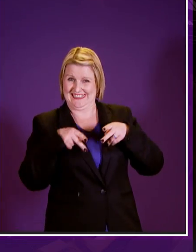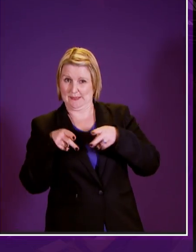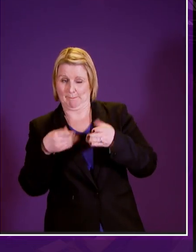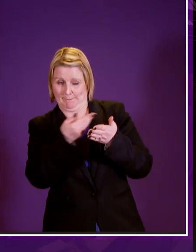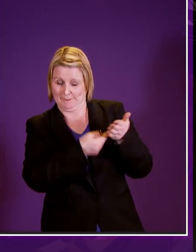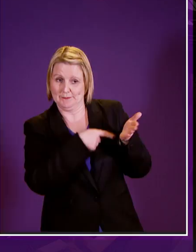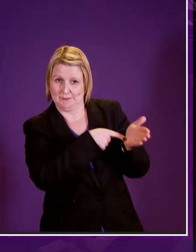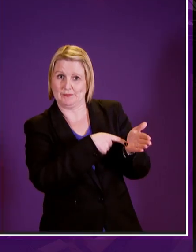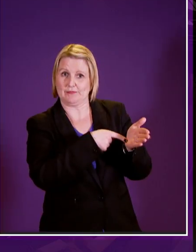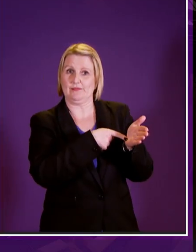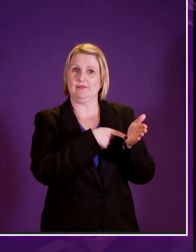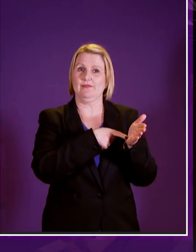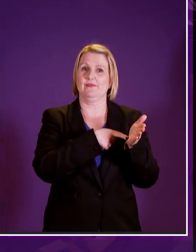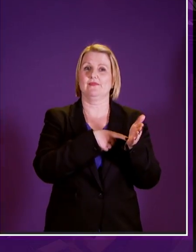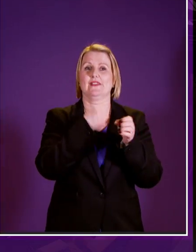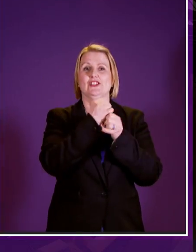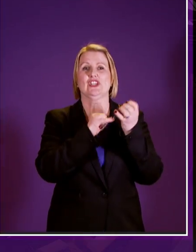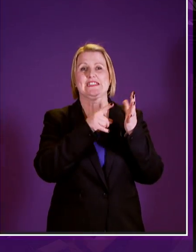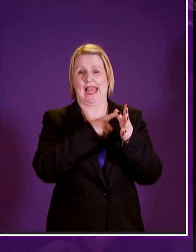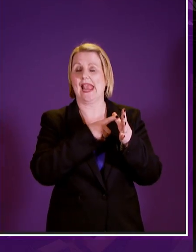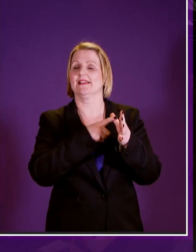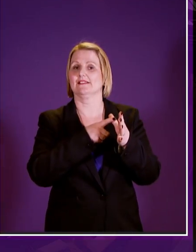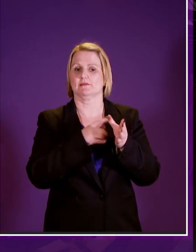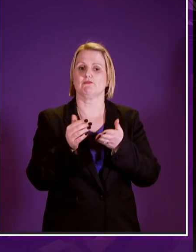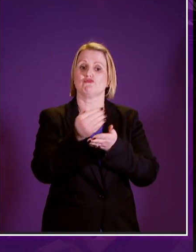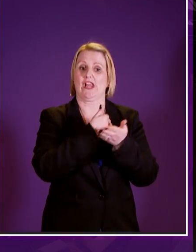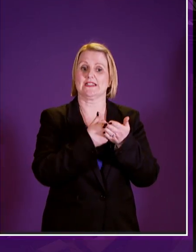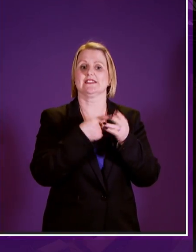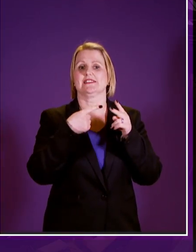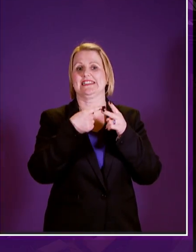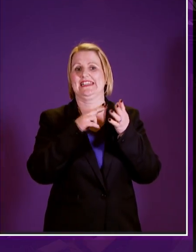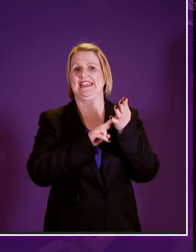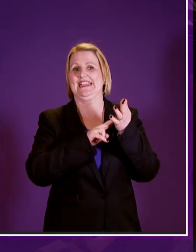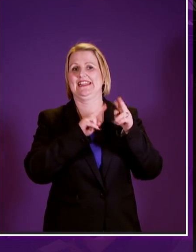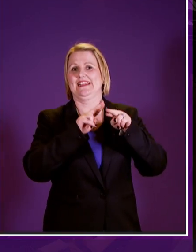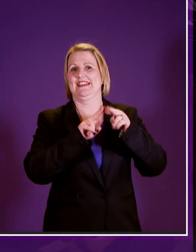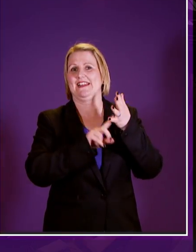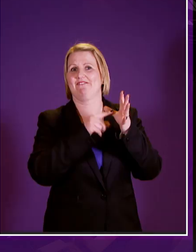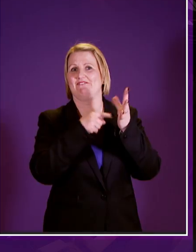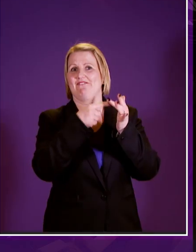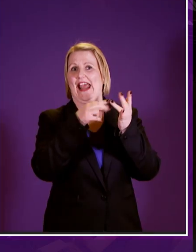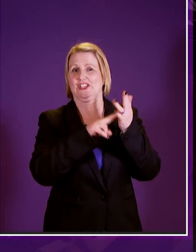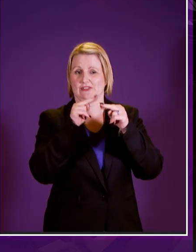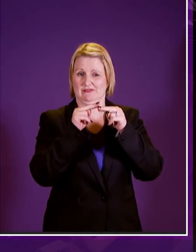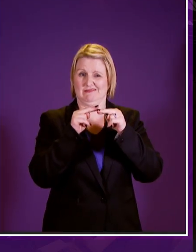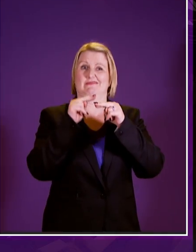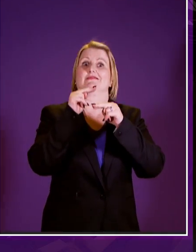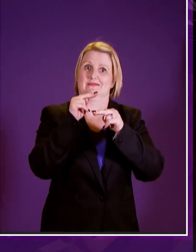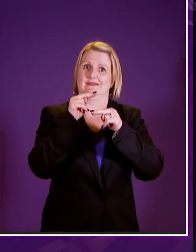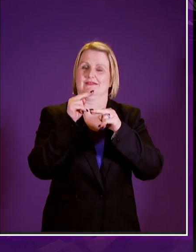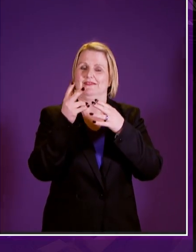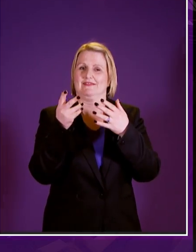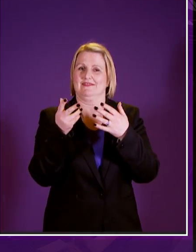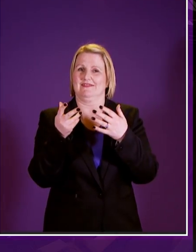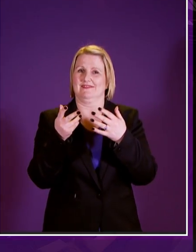to the level of gsa is protected as inflation erodes that commitment next year and in